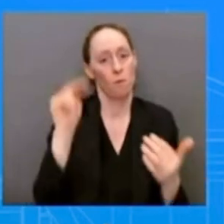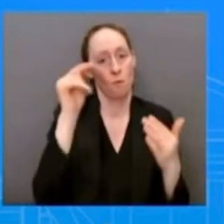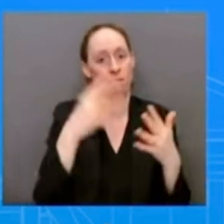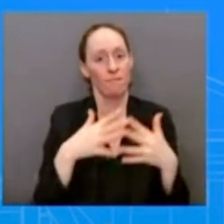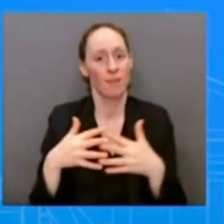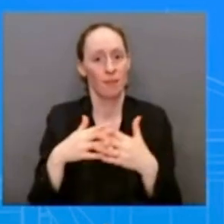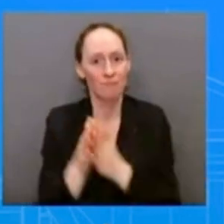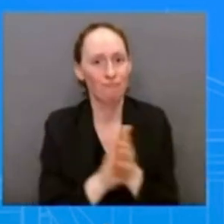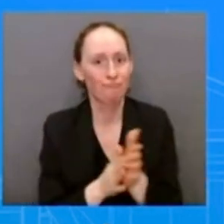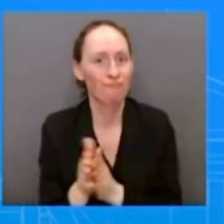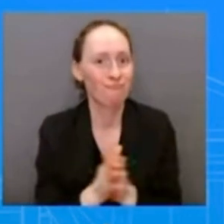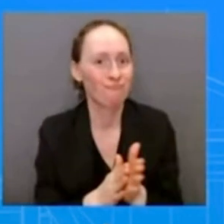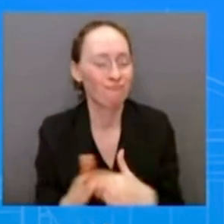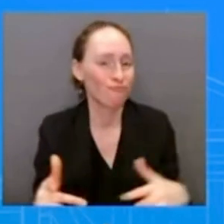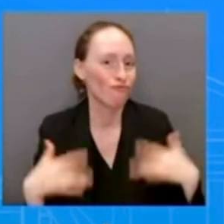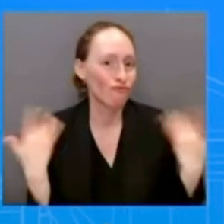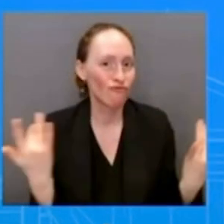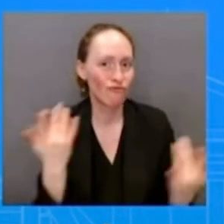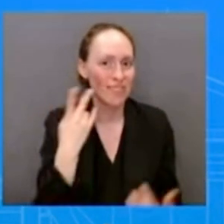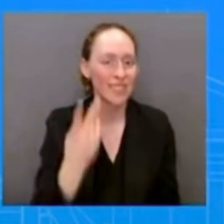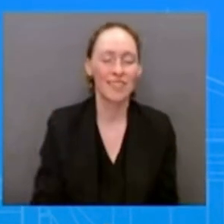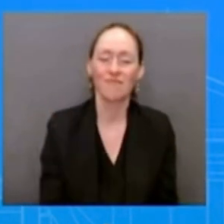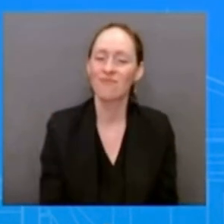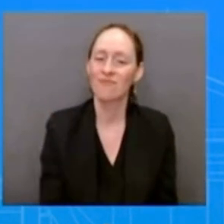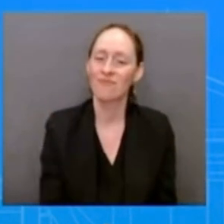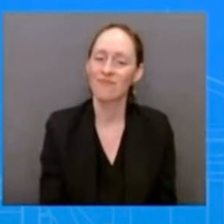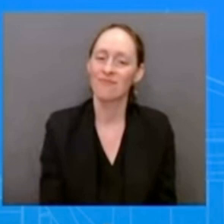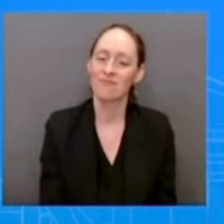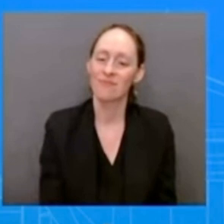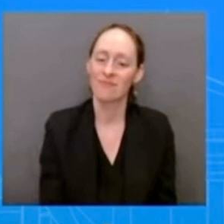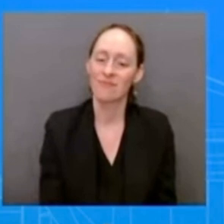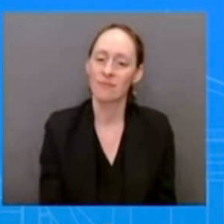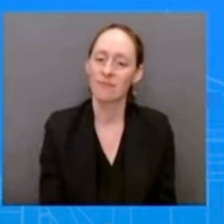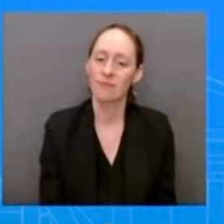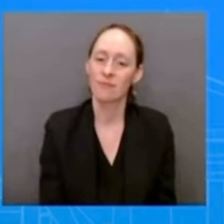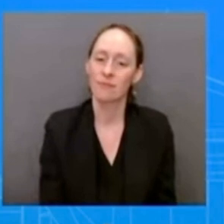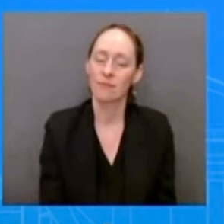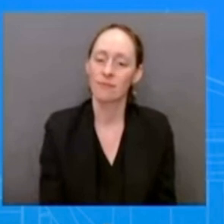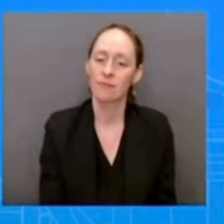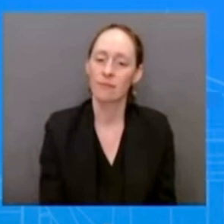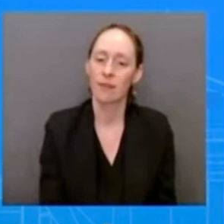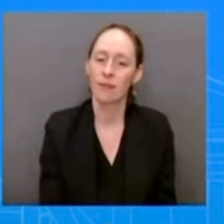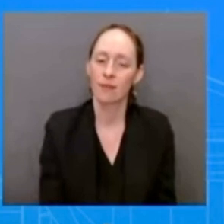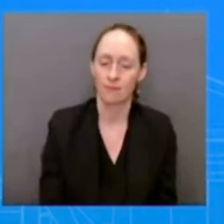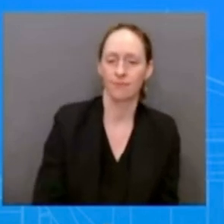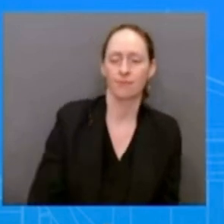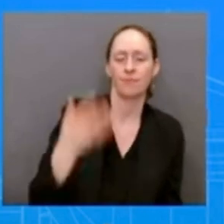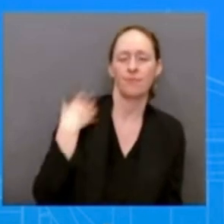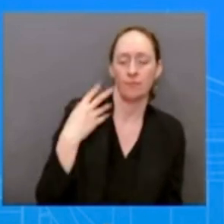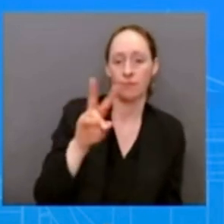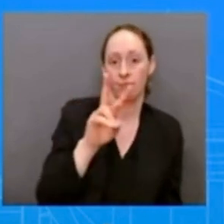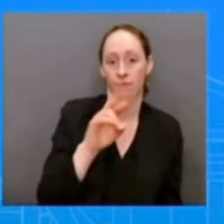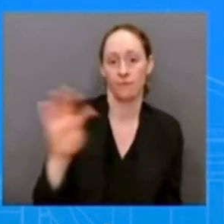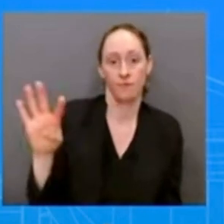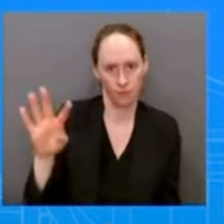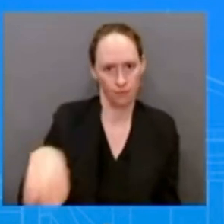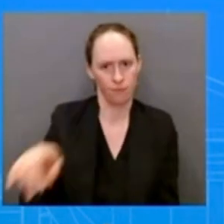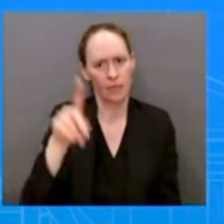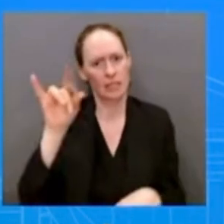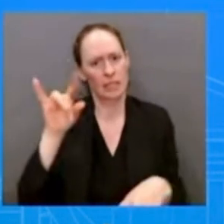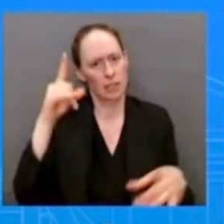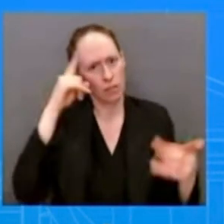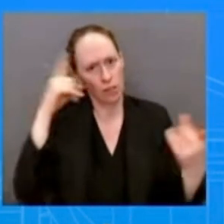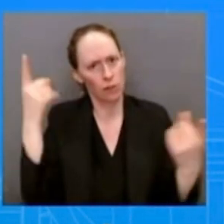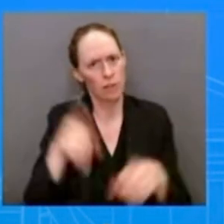the specific concern of the Canadians is this 2004 treaty I imagine the president's position is that he doesn't want to see a change in that treaty but can you